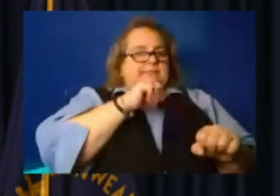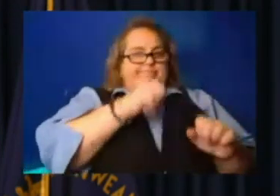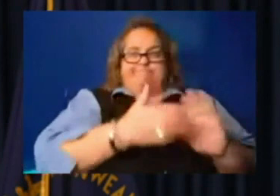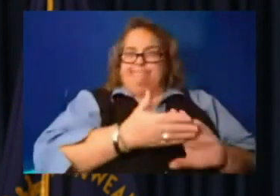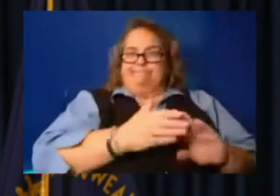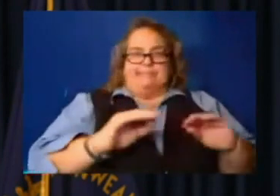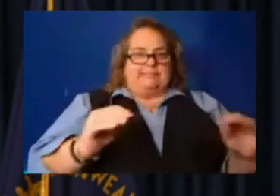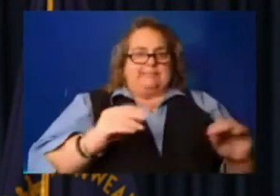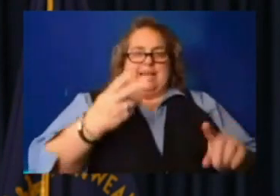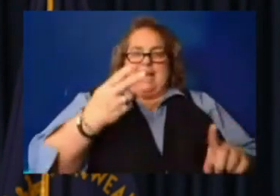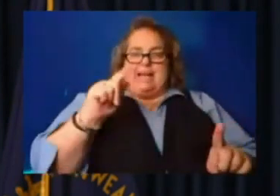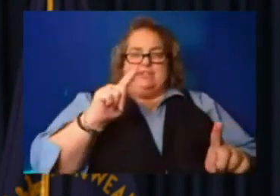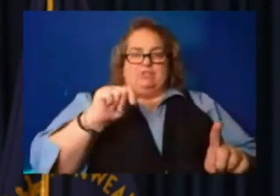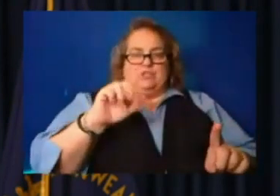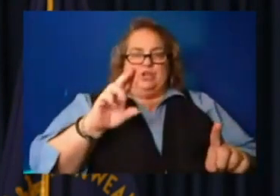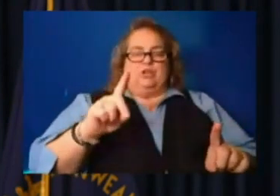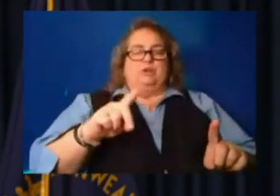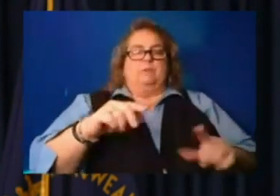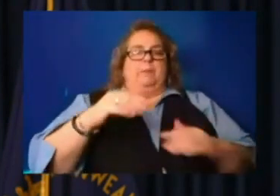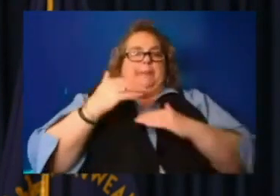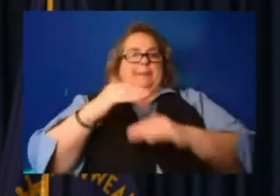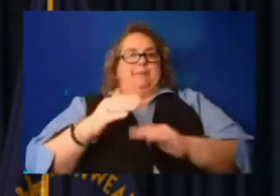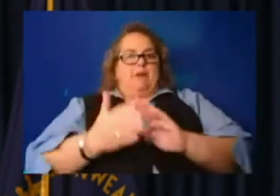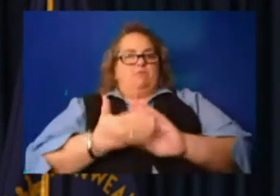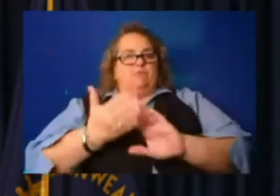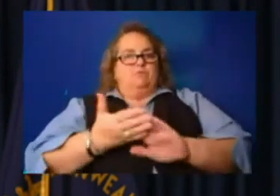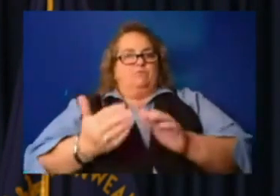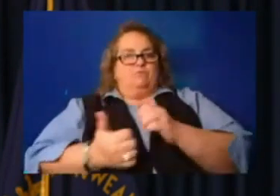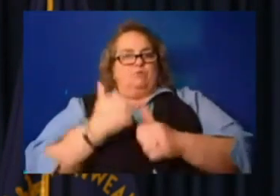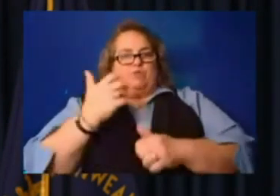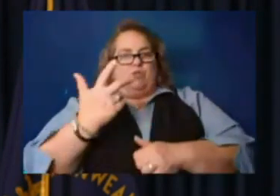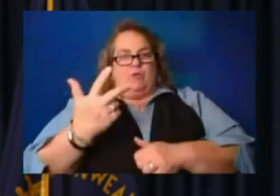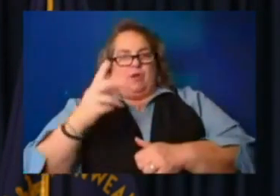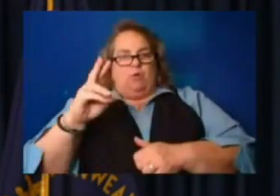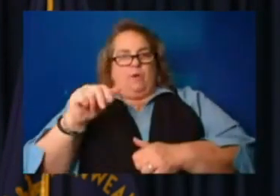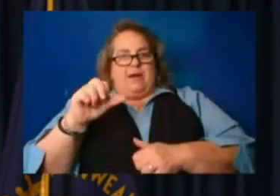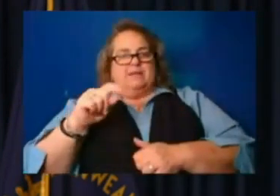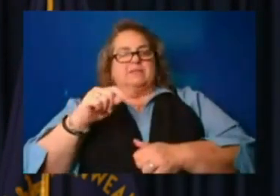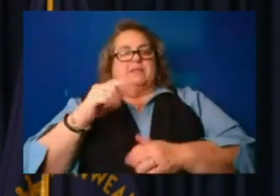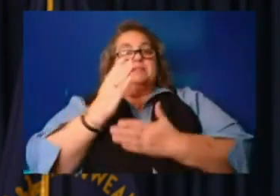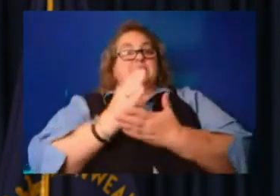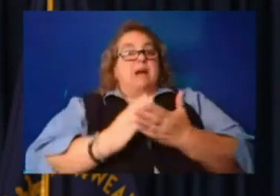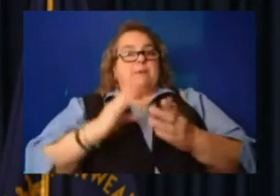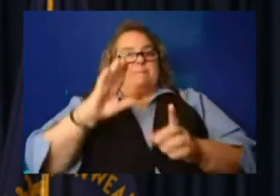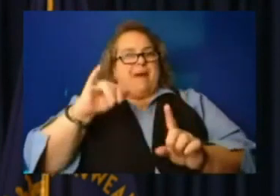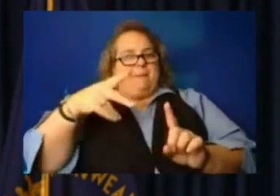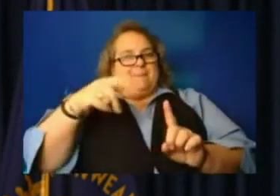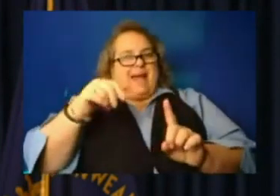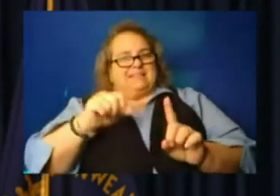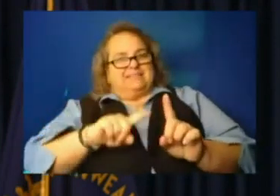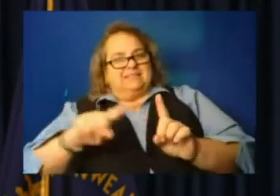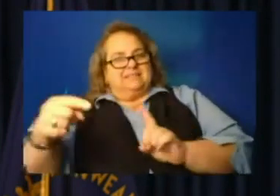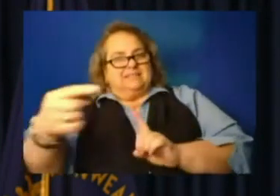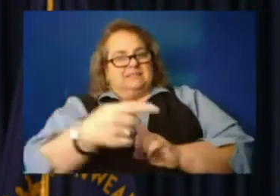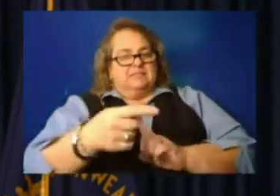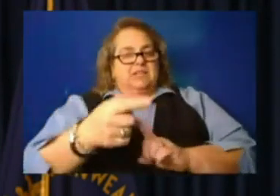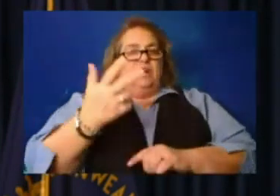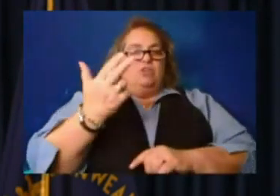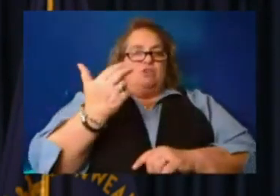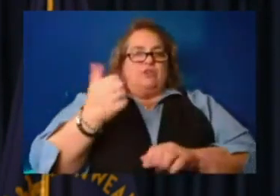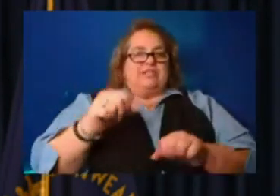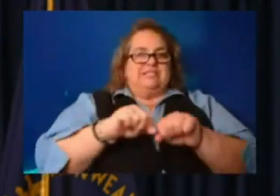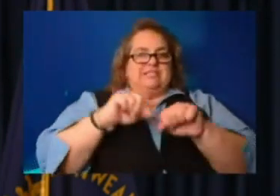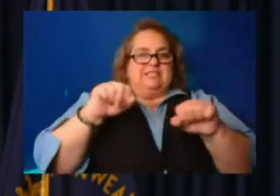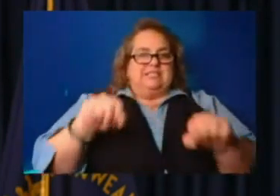under limited operation, three wastewater plants experiencing bypass 13 systems have discharges from portions of their